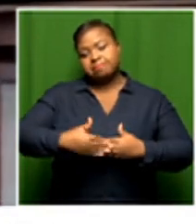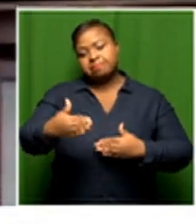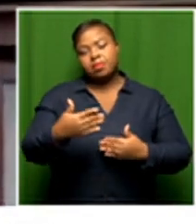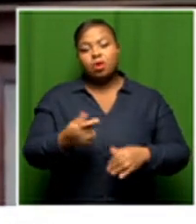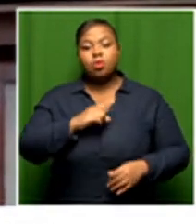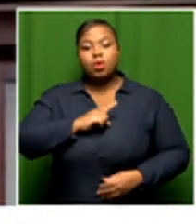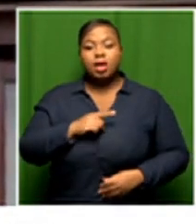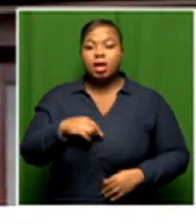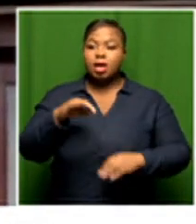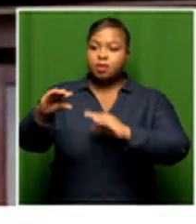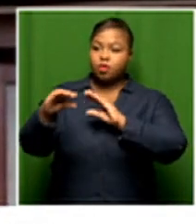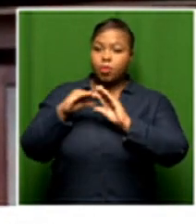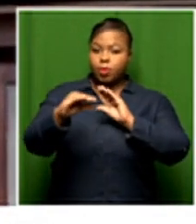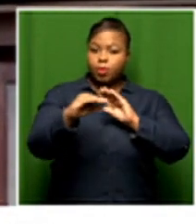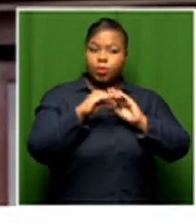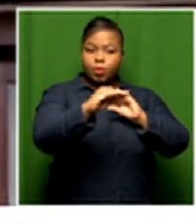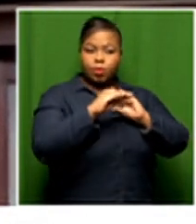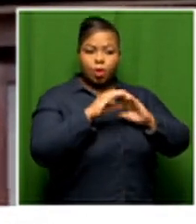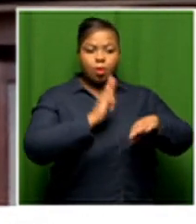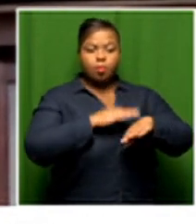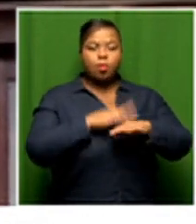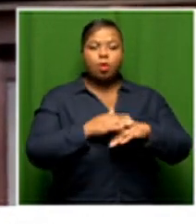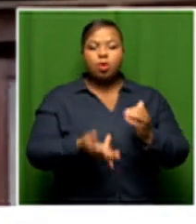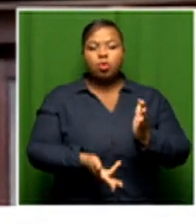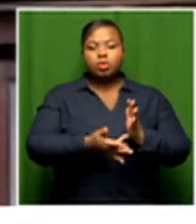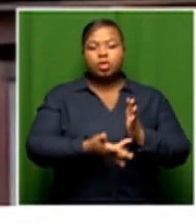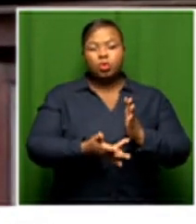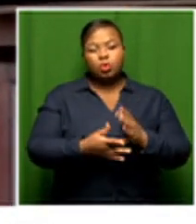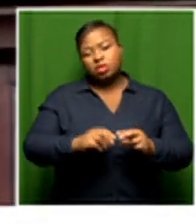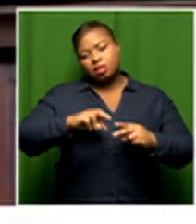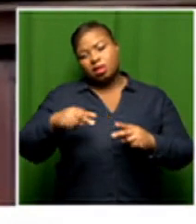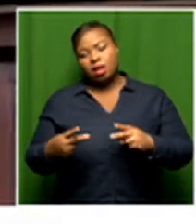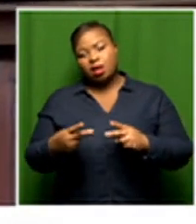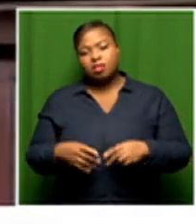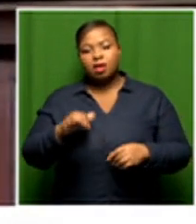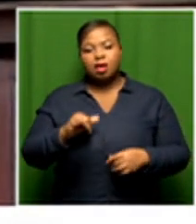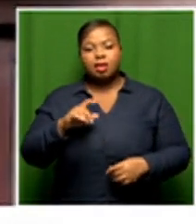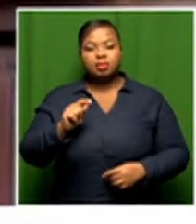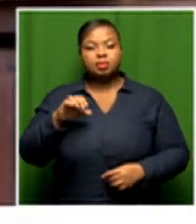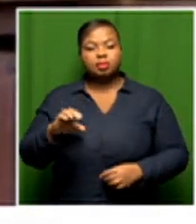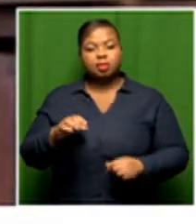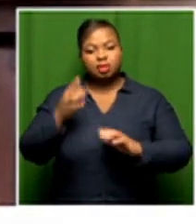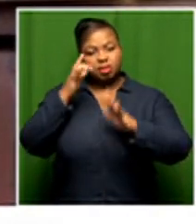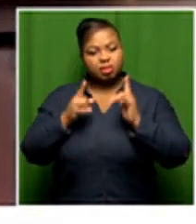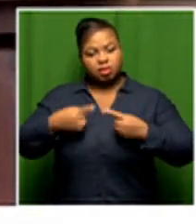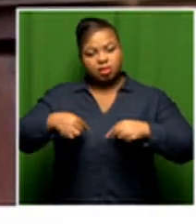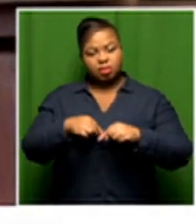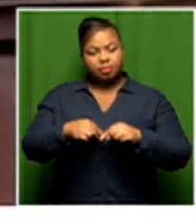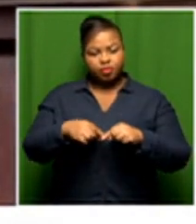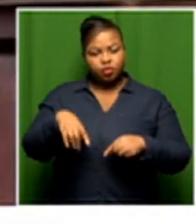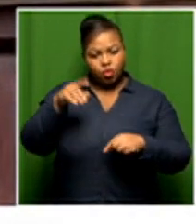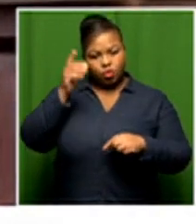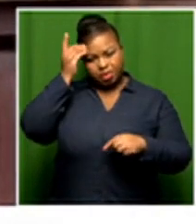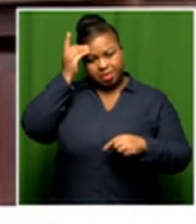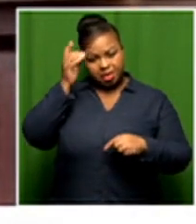attract more investment when it comes to technology and other aspects of it in the city we have